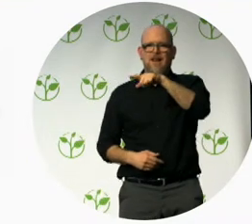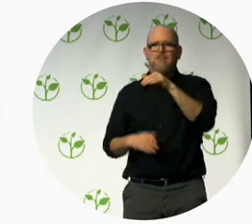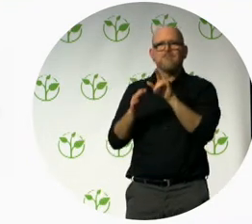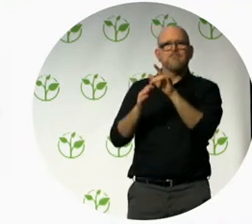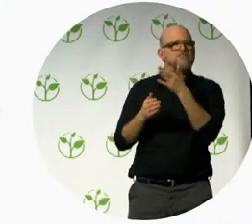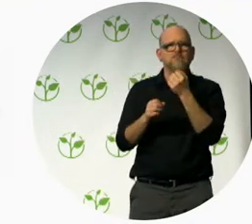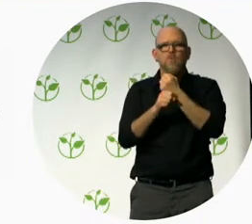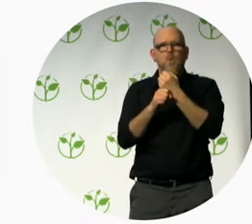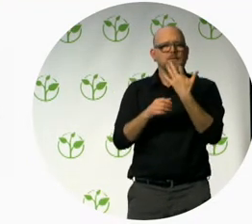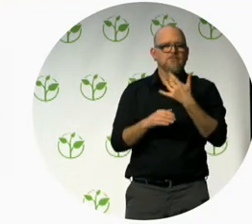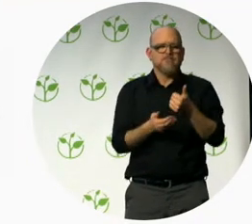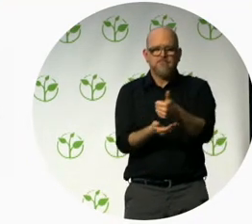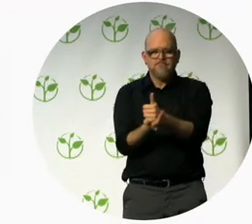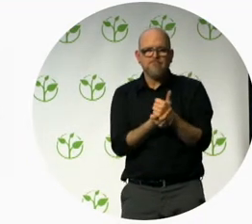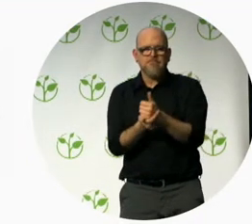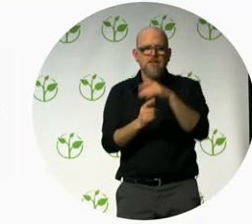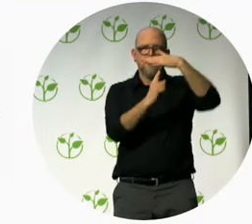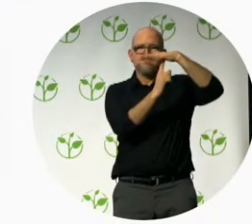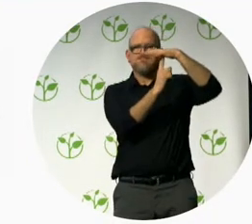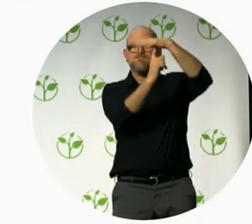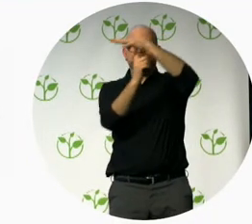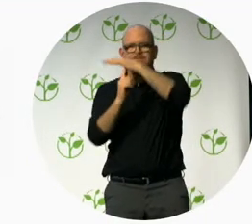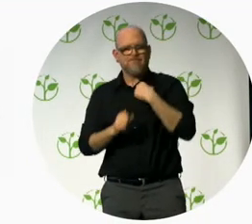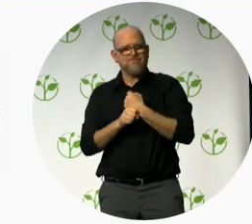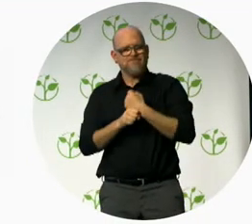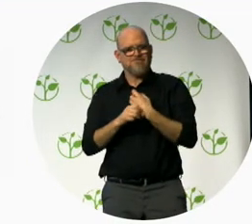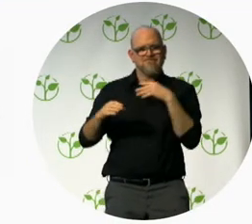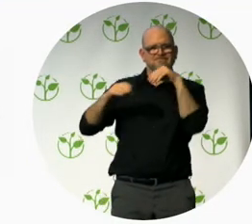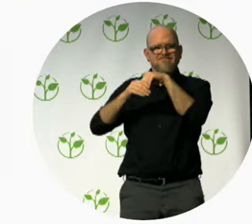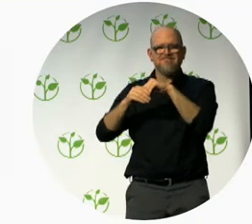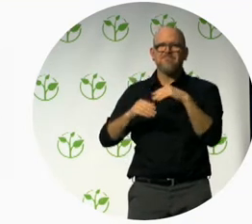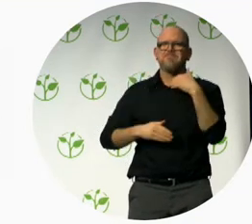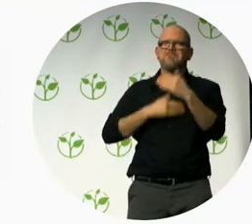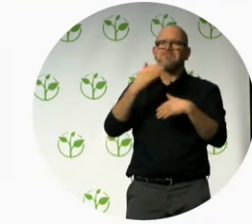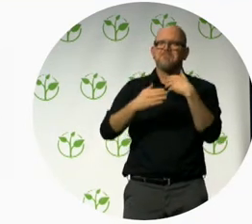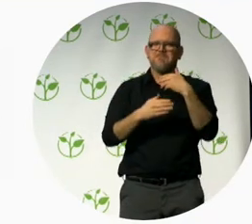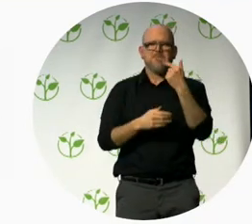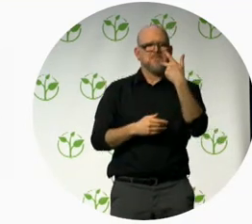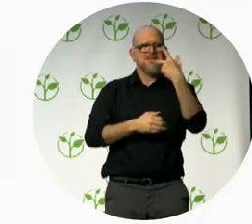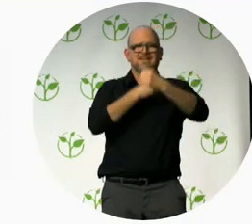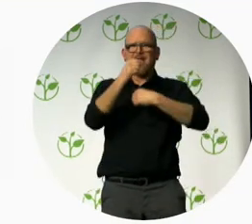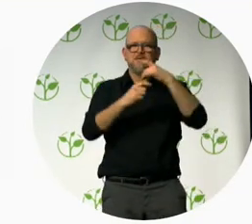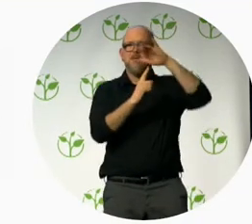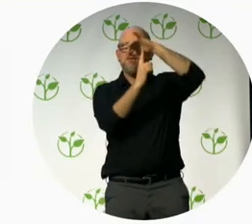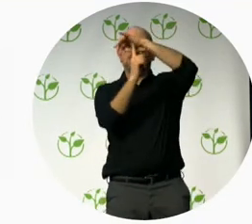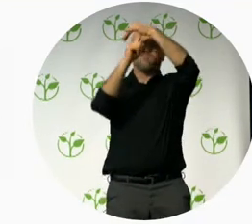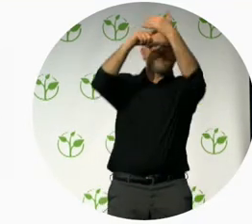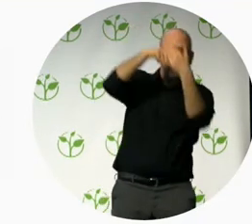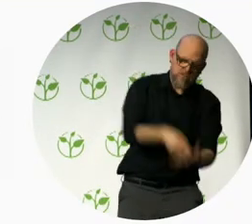I survived a helicopter crash due to a technical failure in the water.